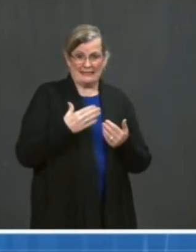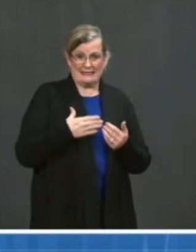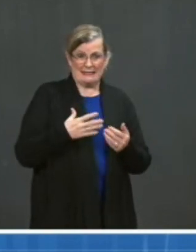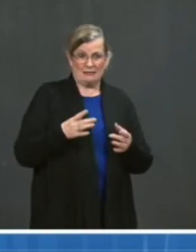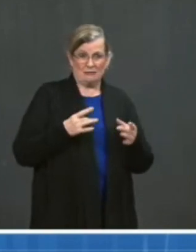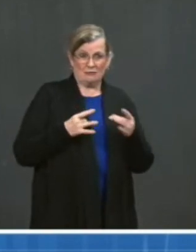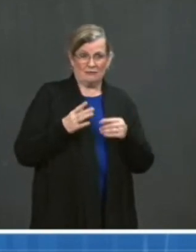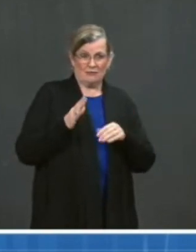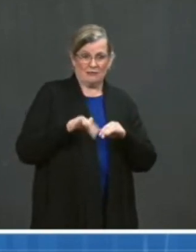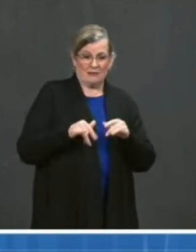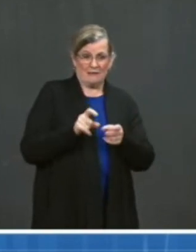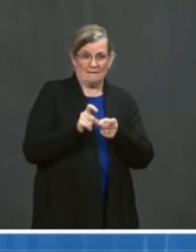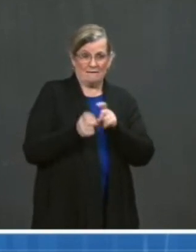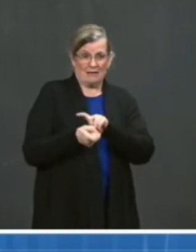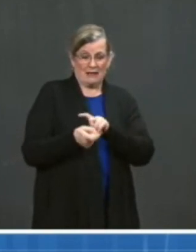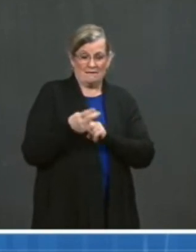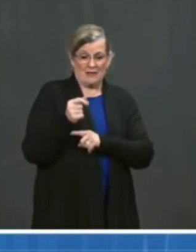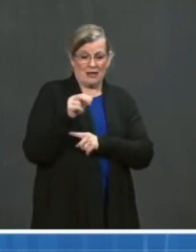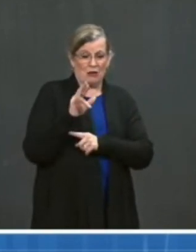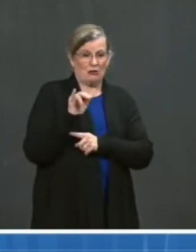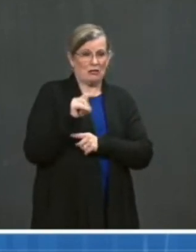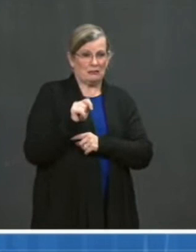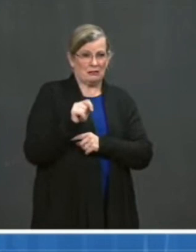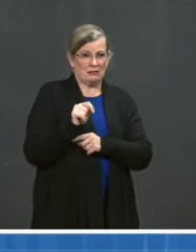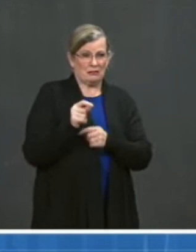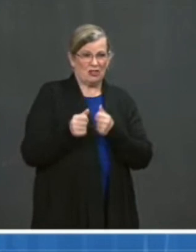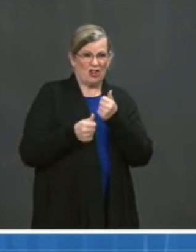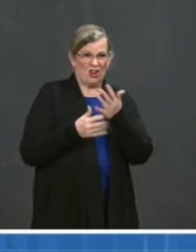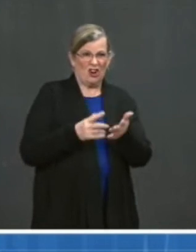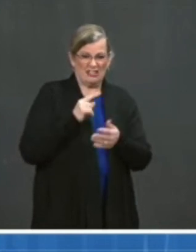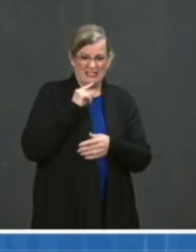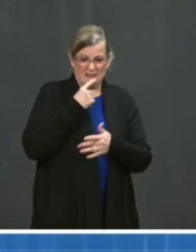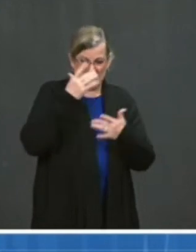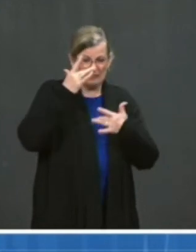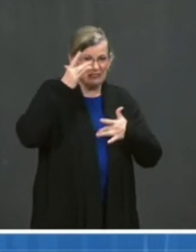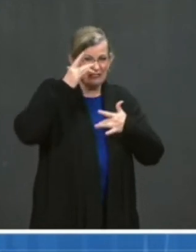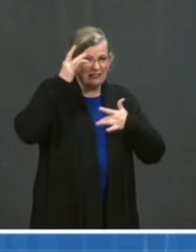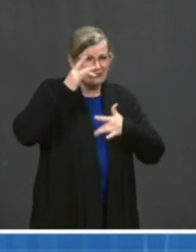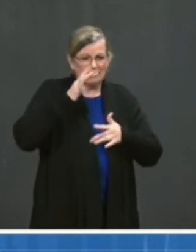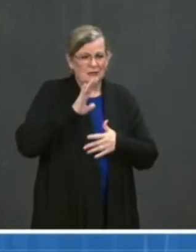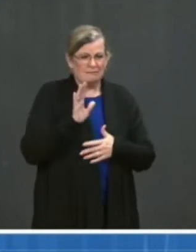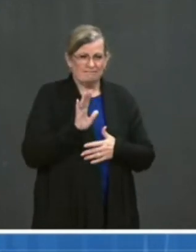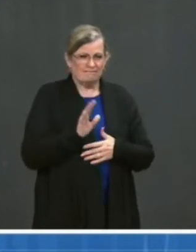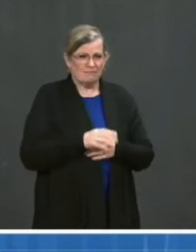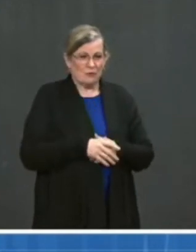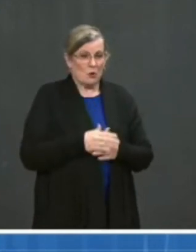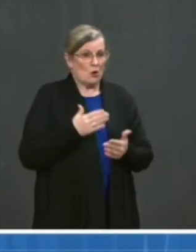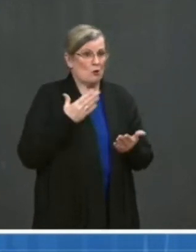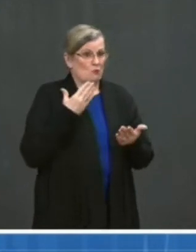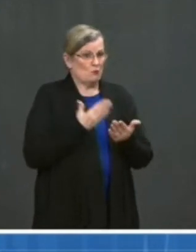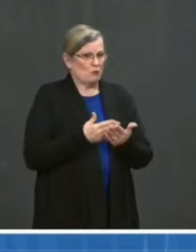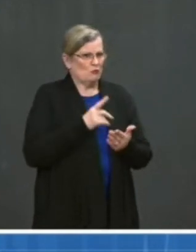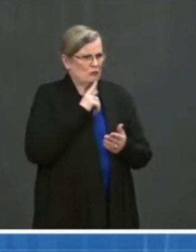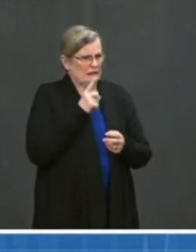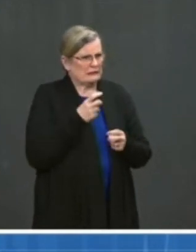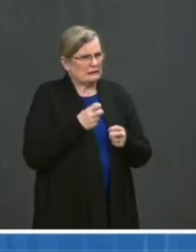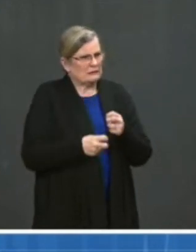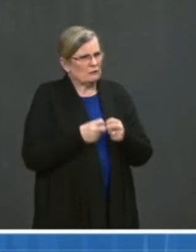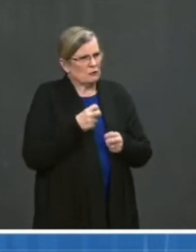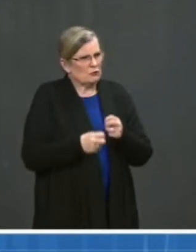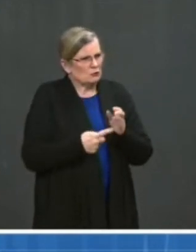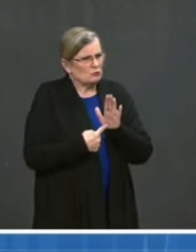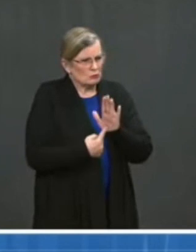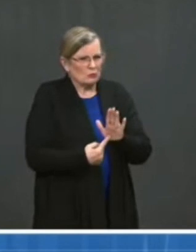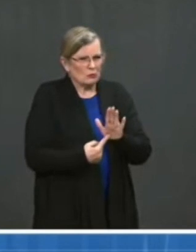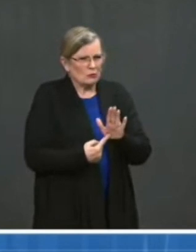disease. The proof of that is much more difficult than showing that it's more transmissible. So I would think from the